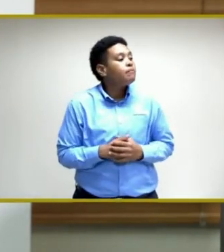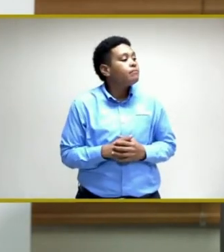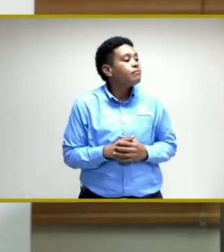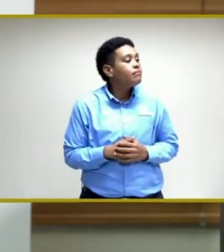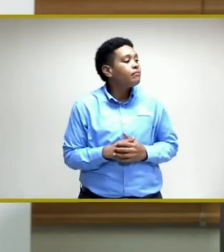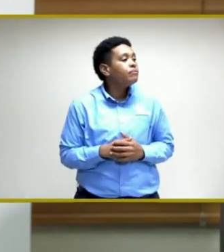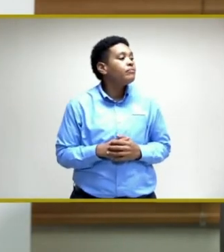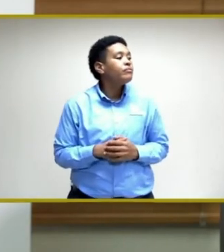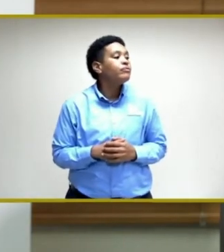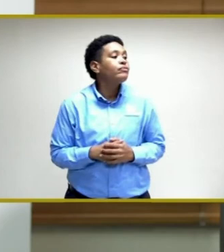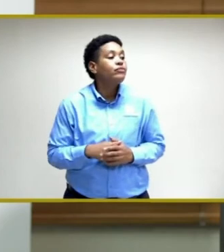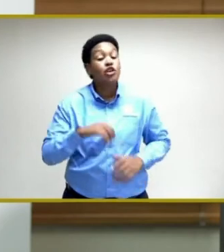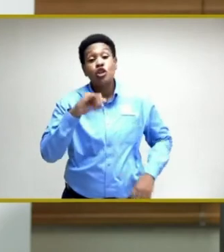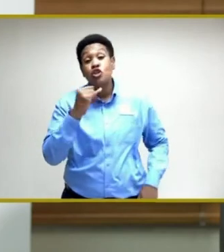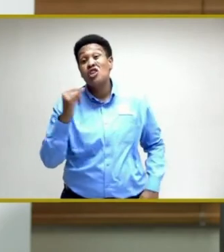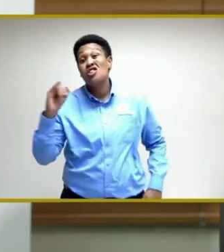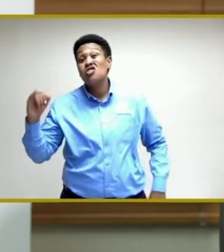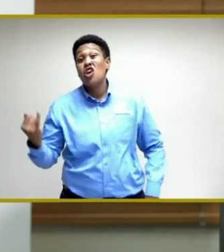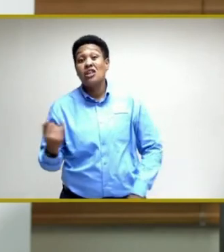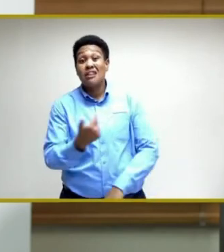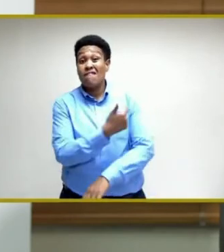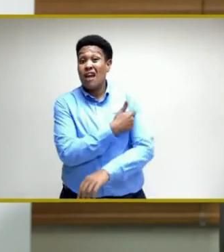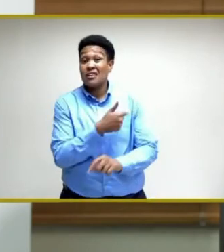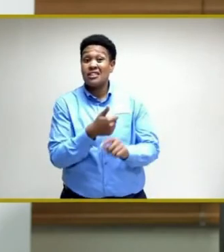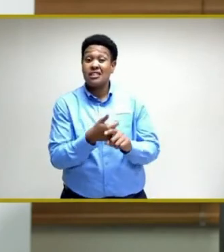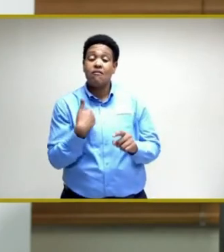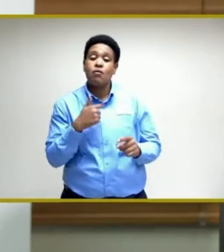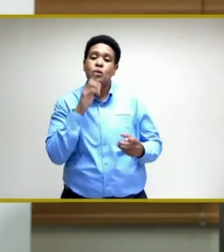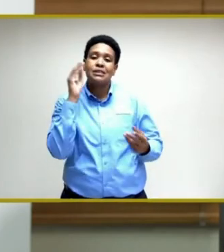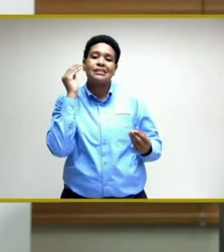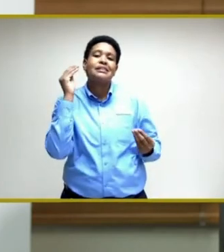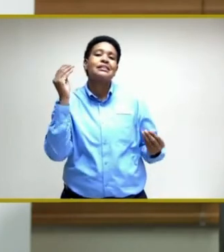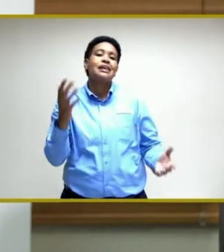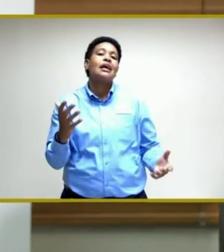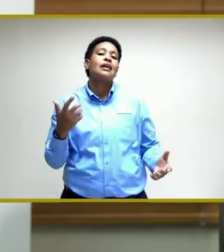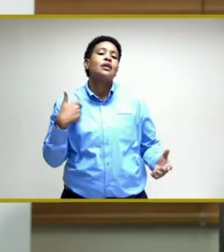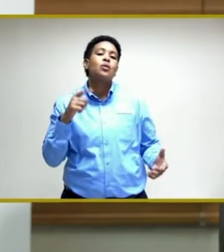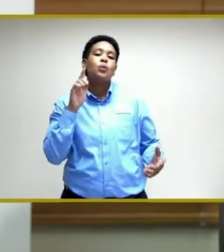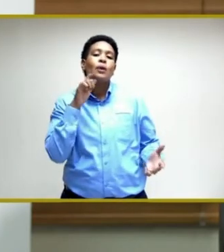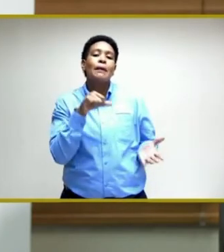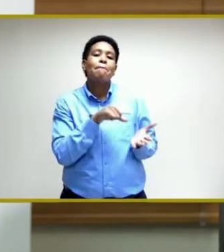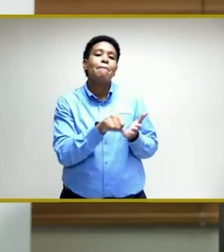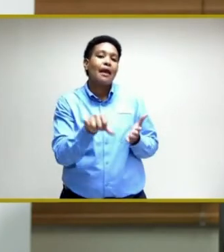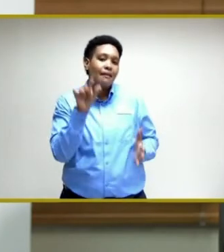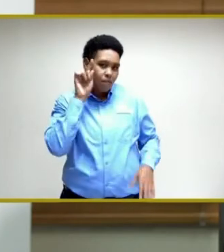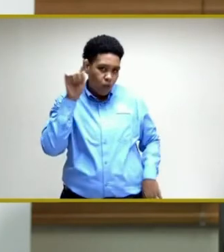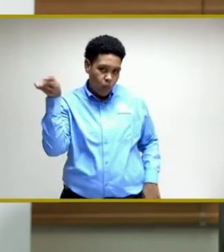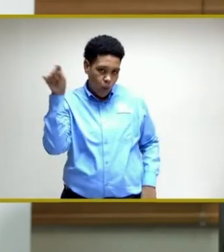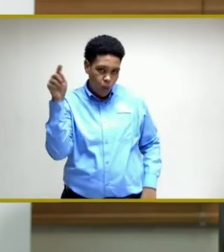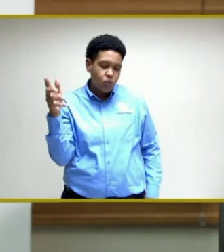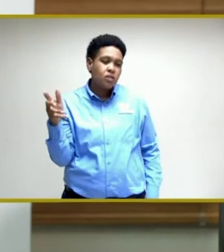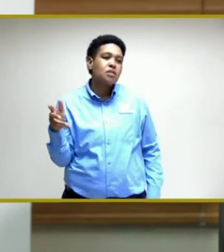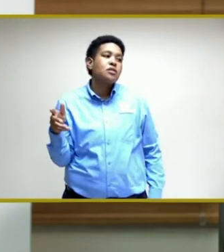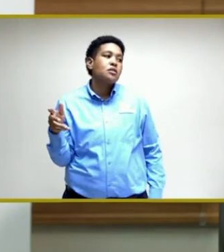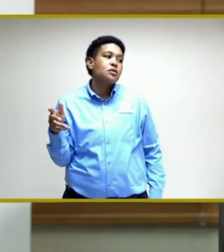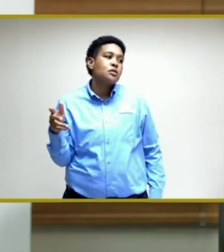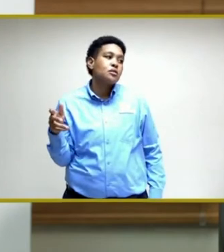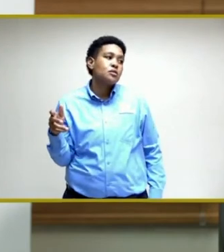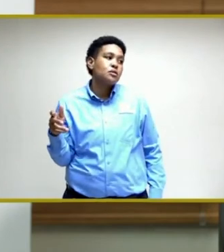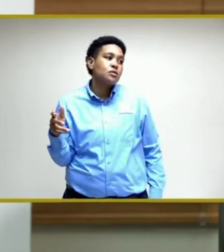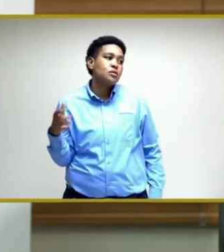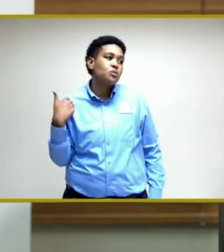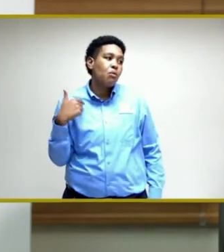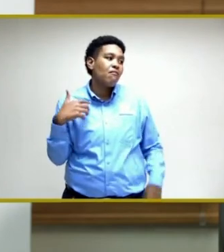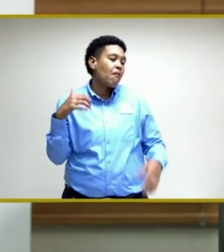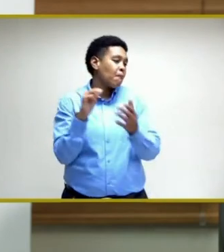The Johnson & Johnson vaccines, as we have said, are vaccines that we're paying for. We have booked and have